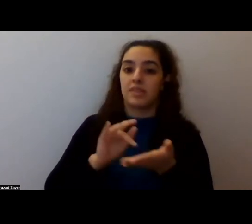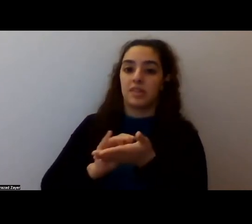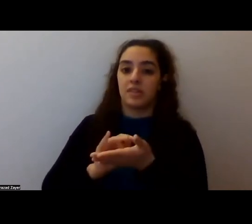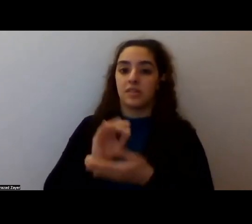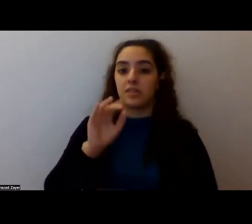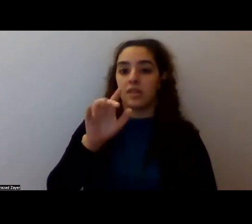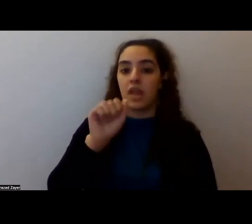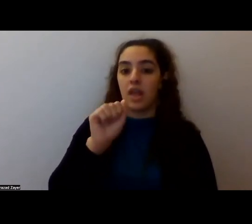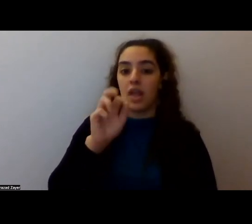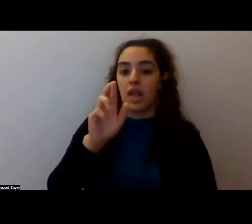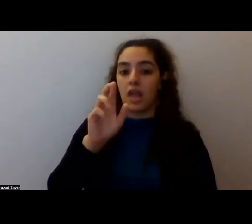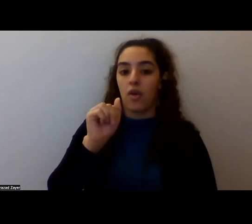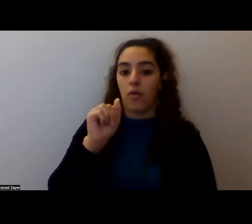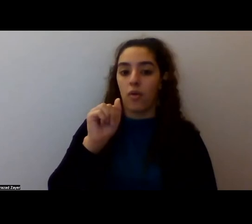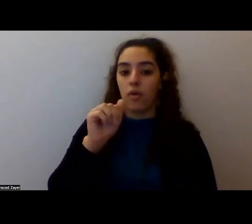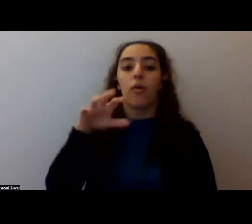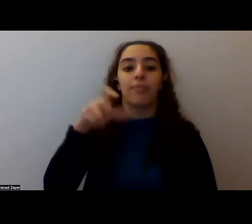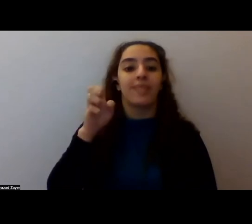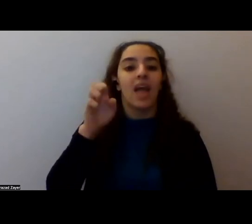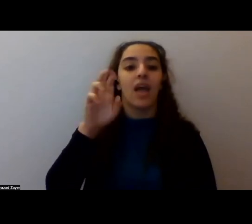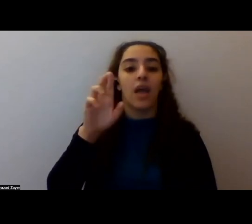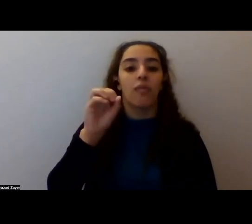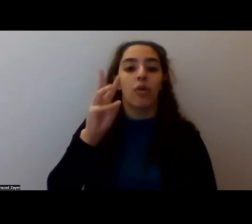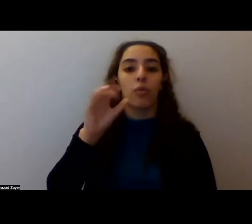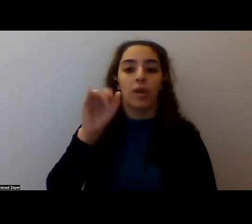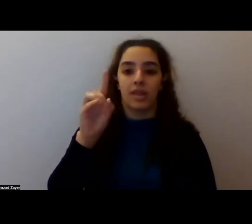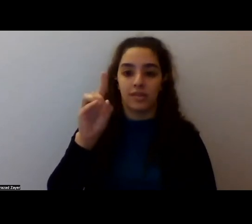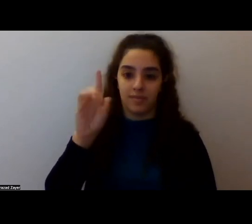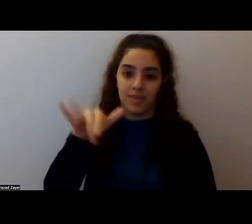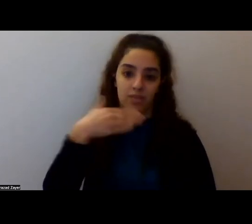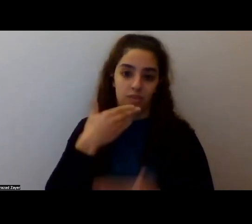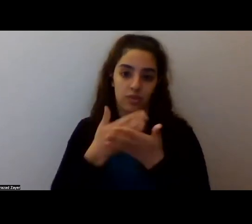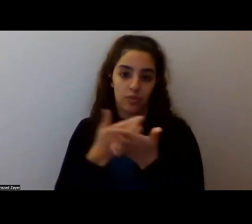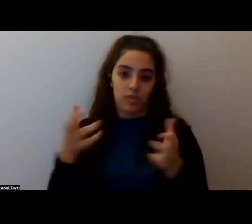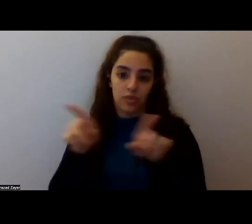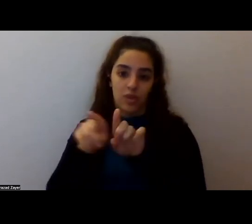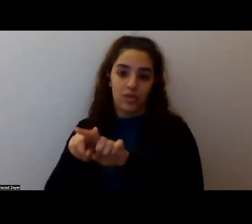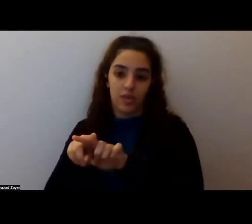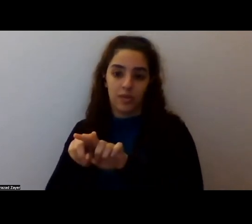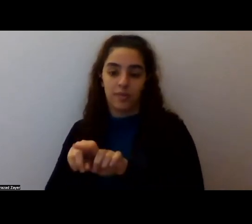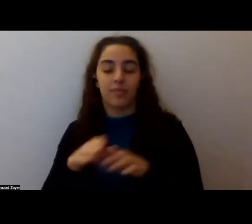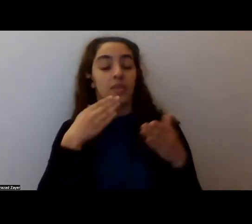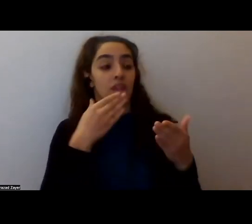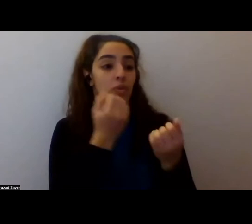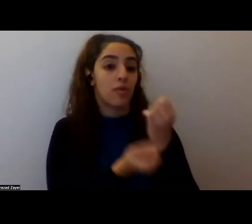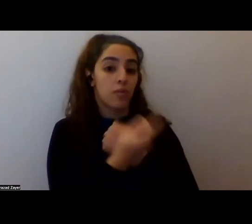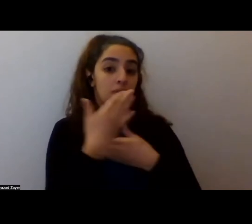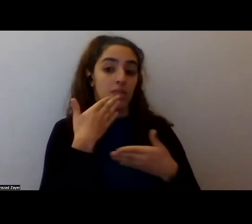That's a really good resource as well. Great. Thank you everyone. Thank you for being here. Um,